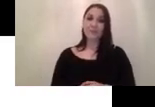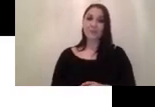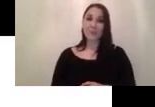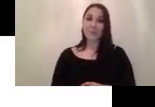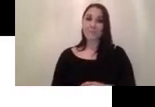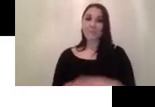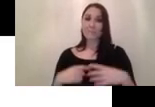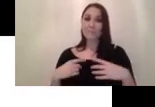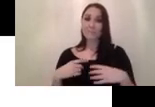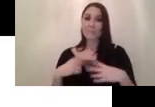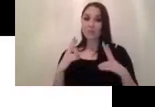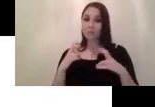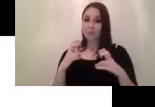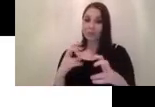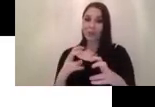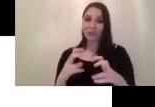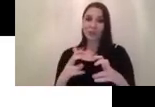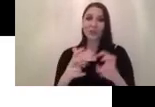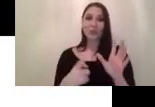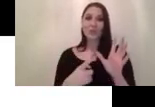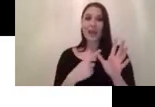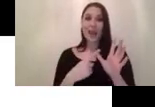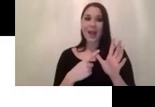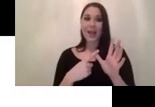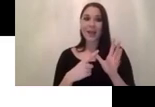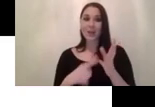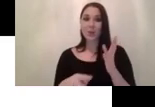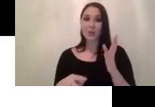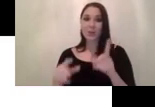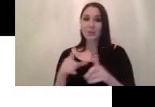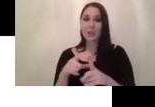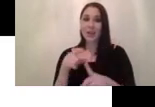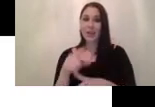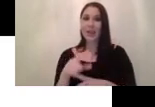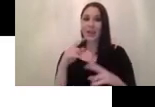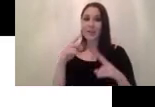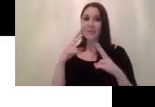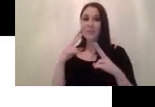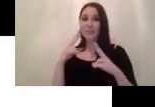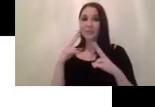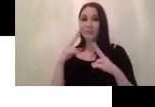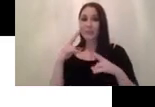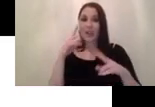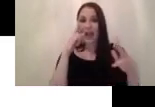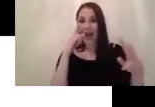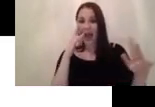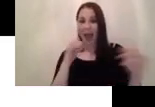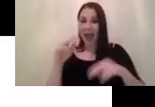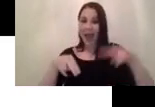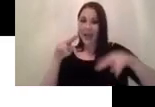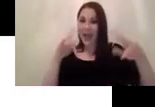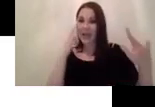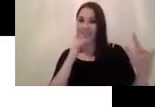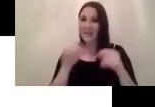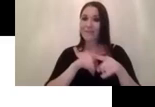i joined a short project with aut which is aut which the antactica vegetation from videos recorded